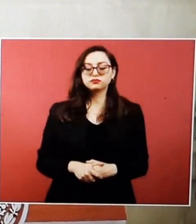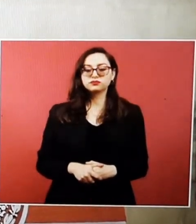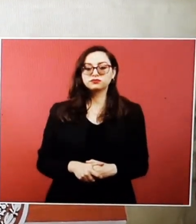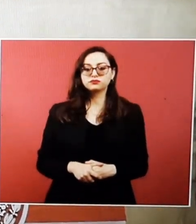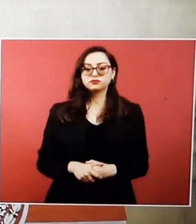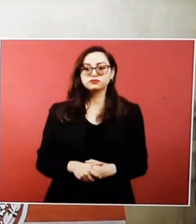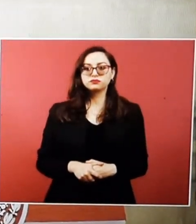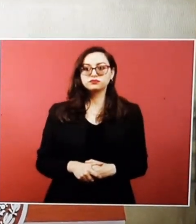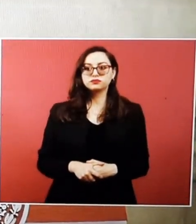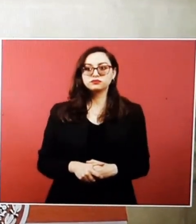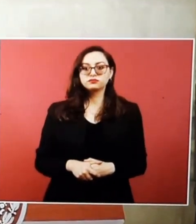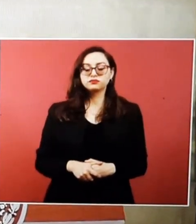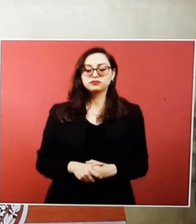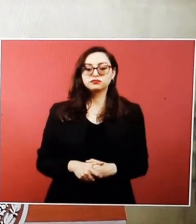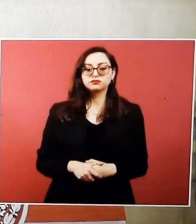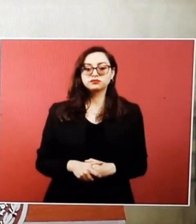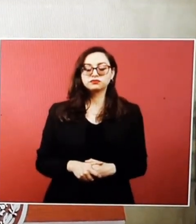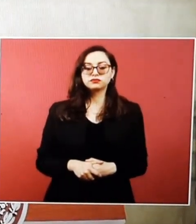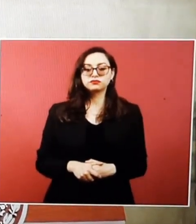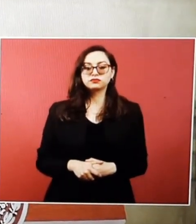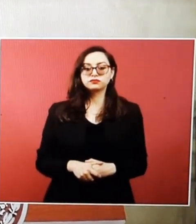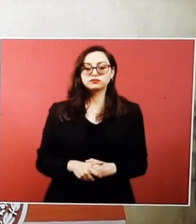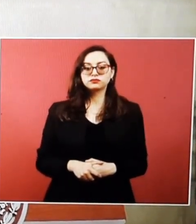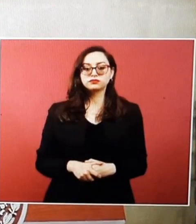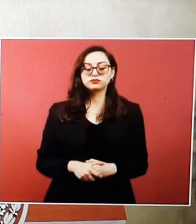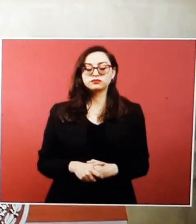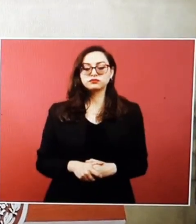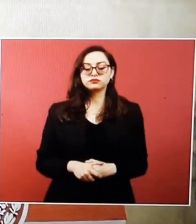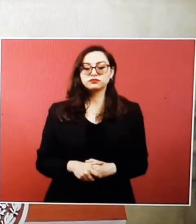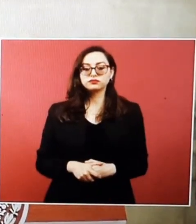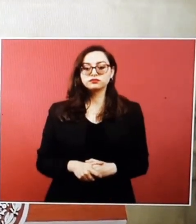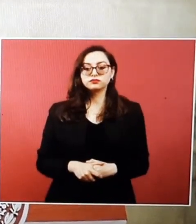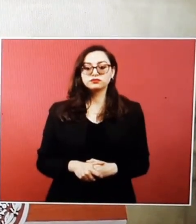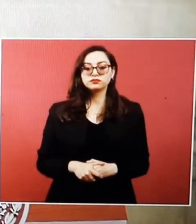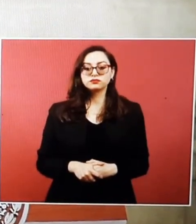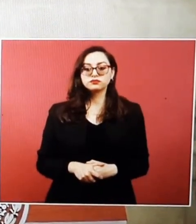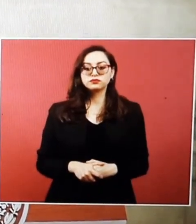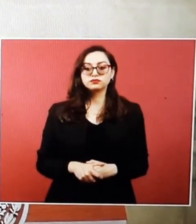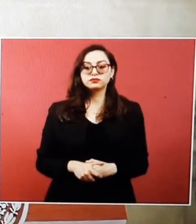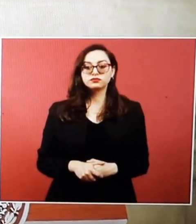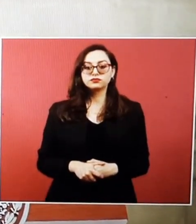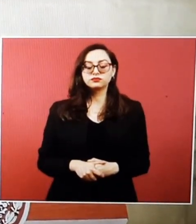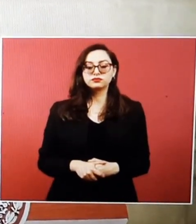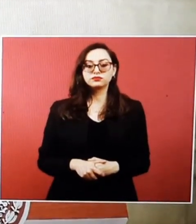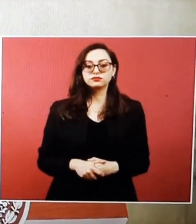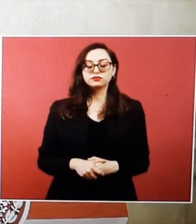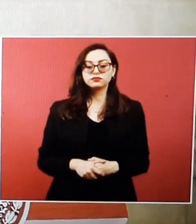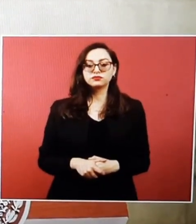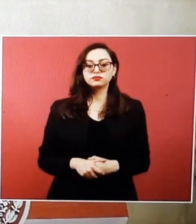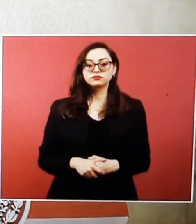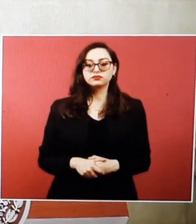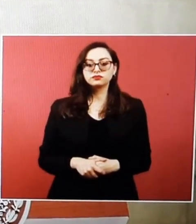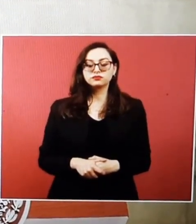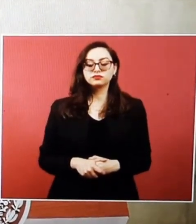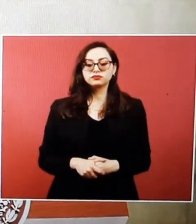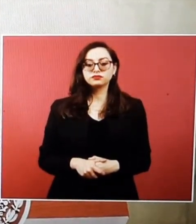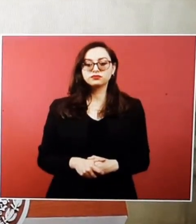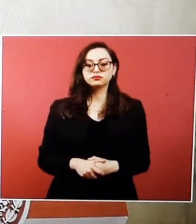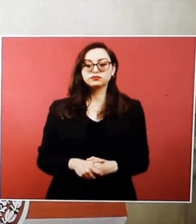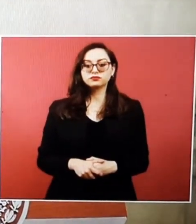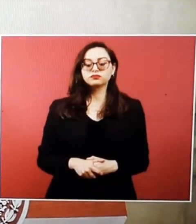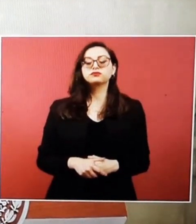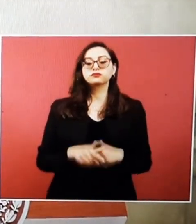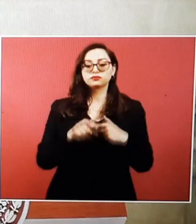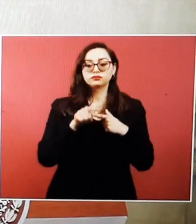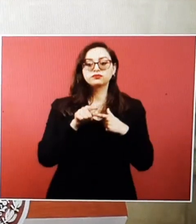to see the situation from my own eyes and to meet with U.S. border security officials. It's putting real